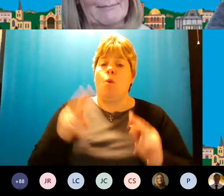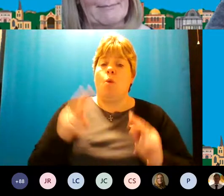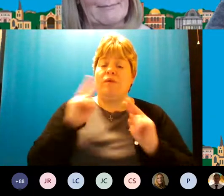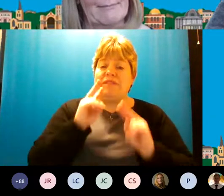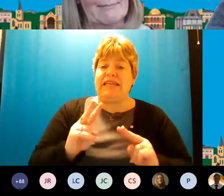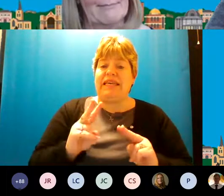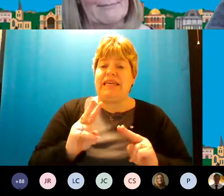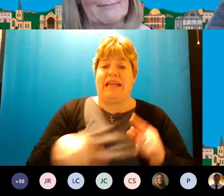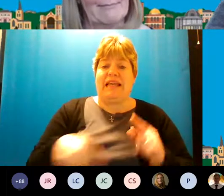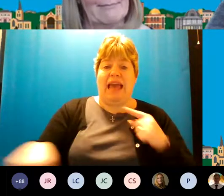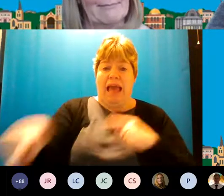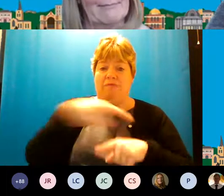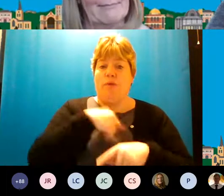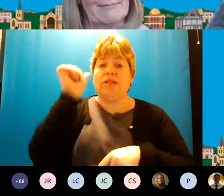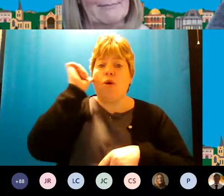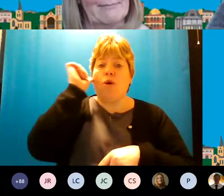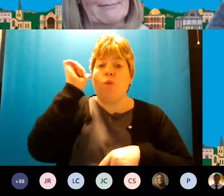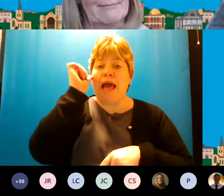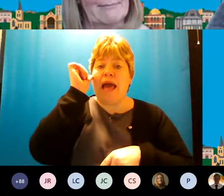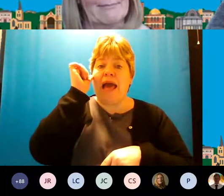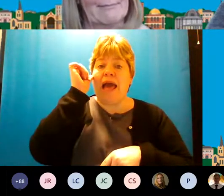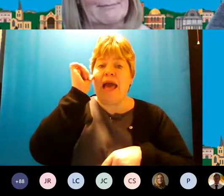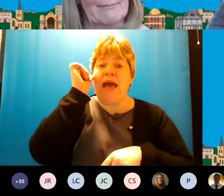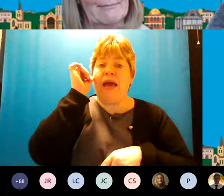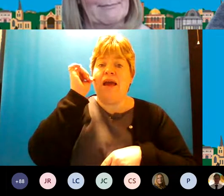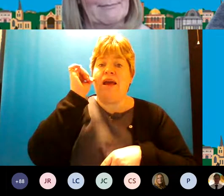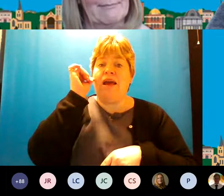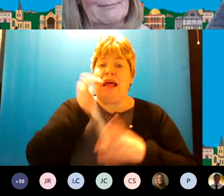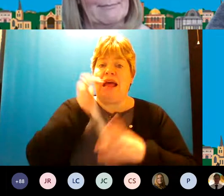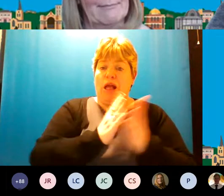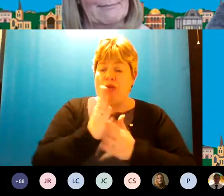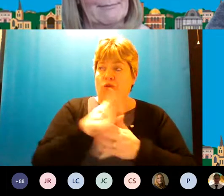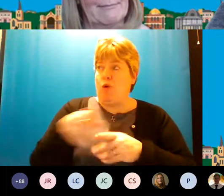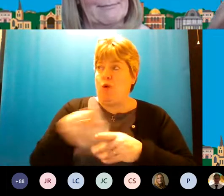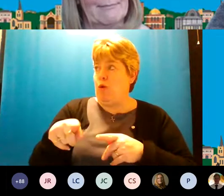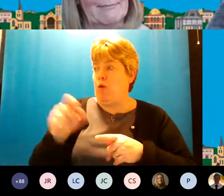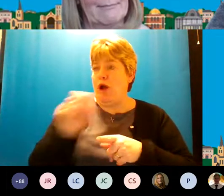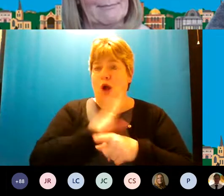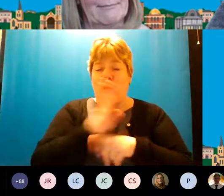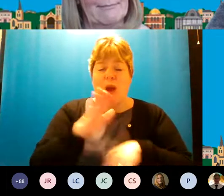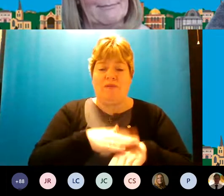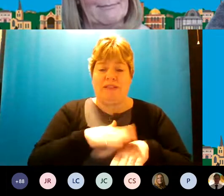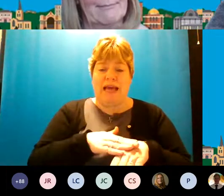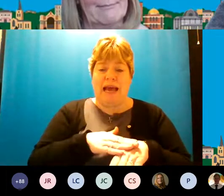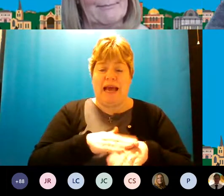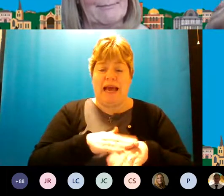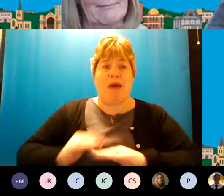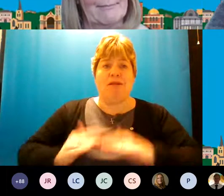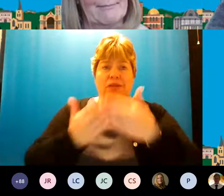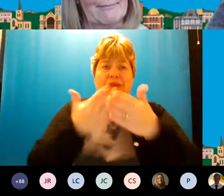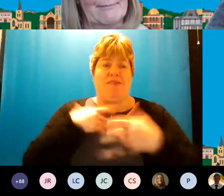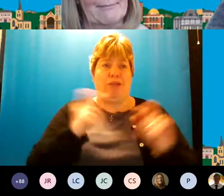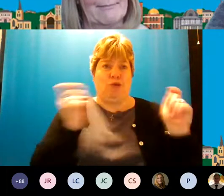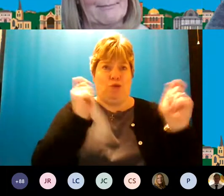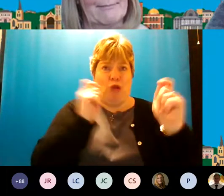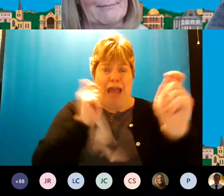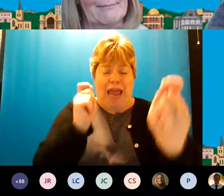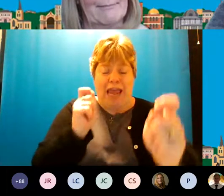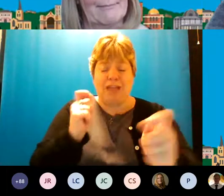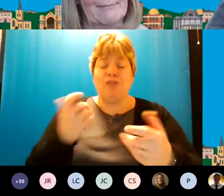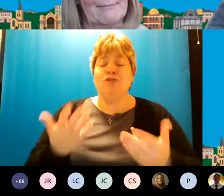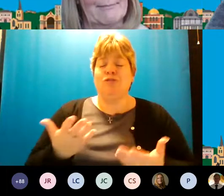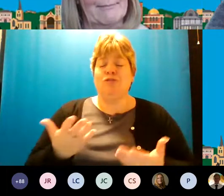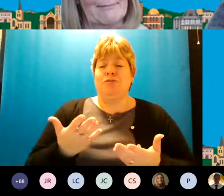as everybody's very aware and sort of through the pandemic services have had to reconfigure and we've found that some